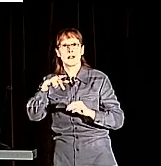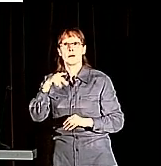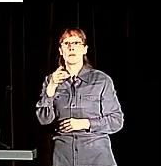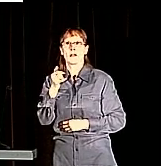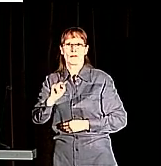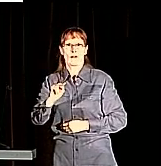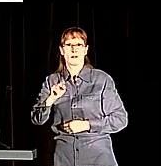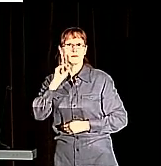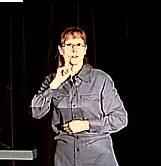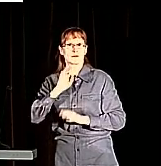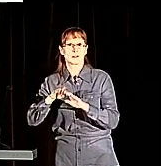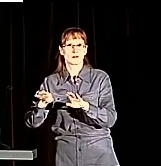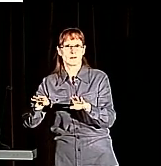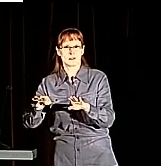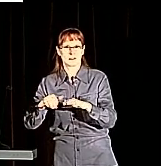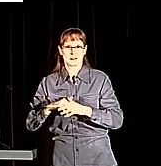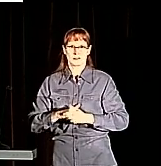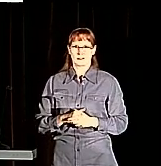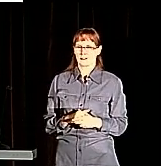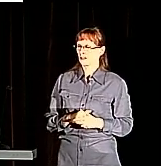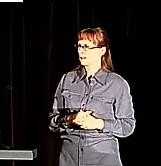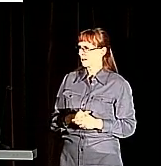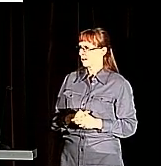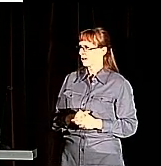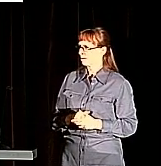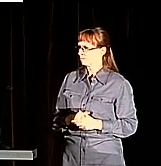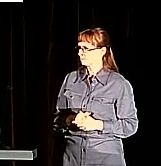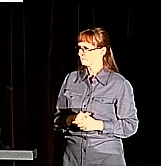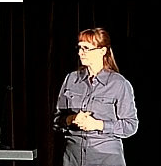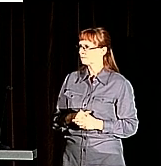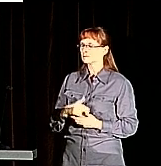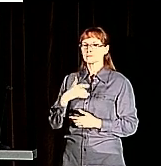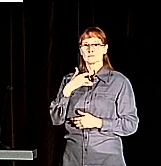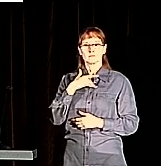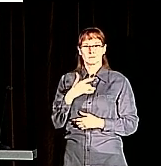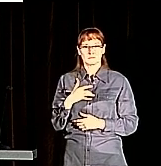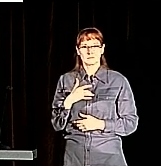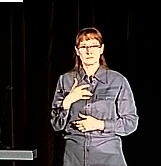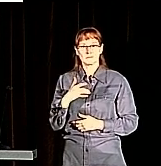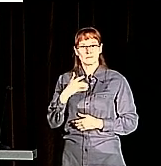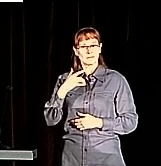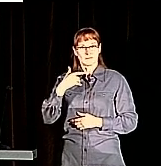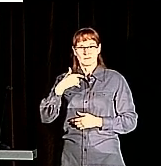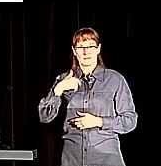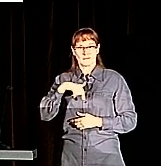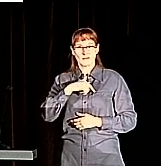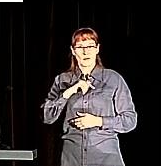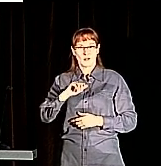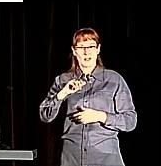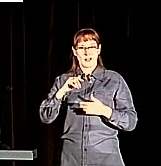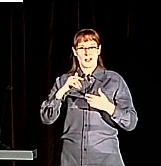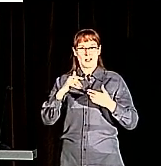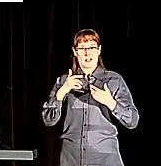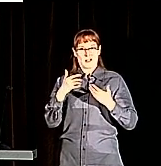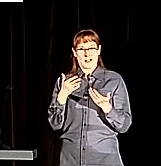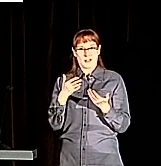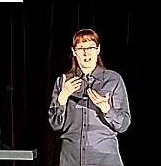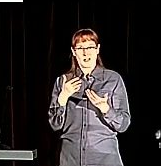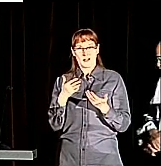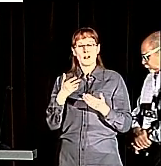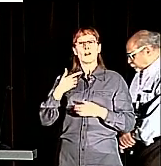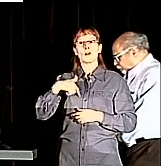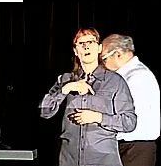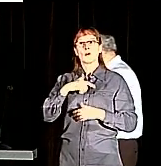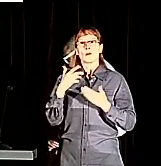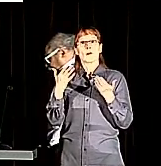audience, I take a few minutes to pause in between slides to give people an opportunity to read the slides before they have to look at the interpreter.